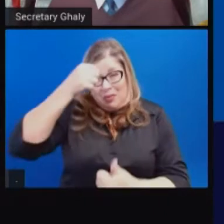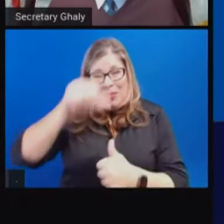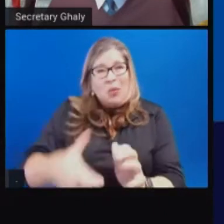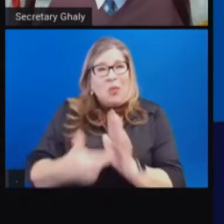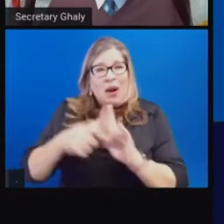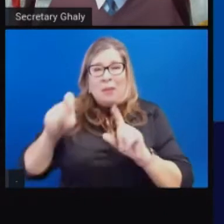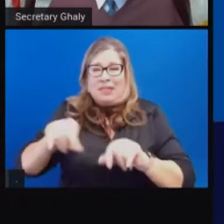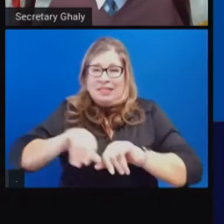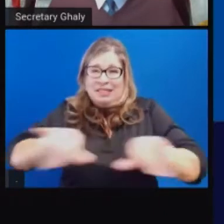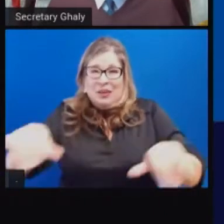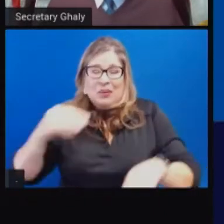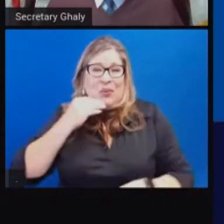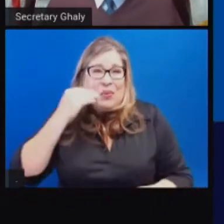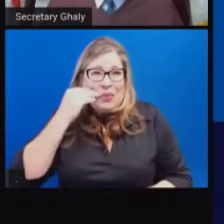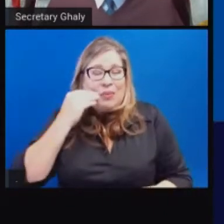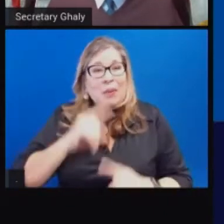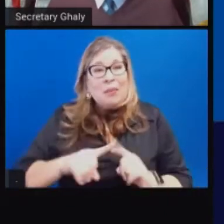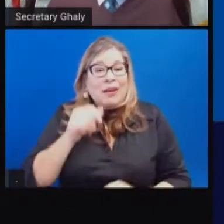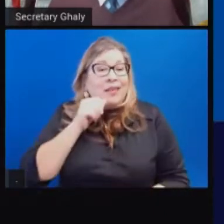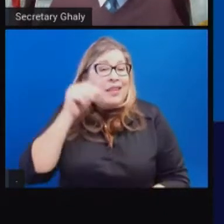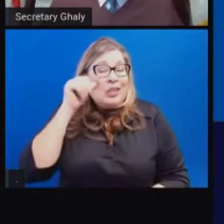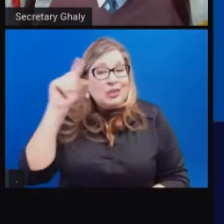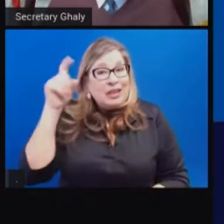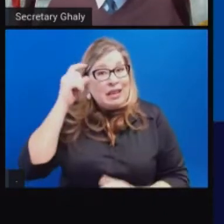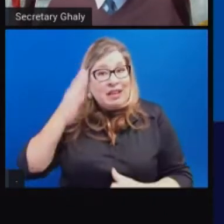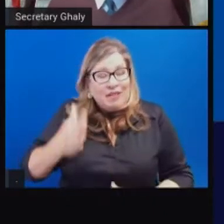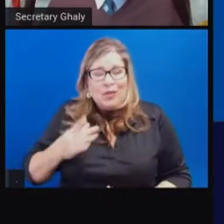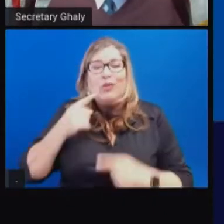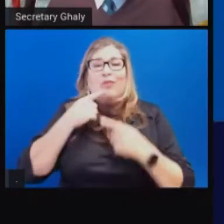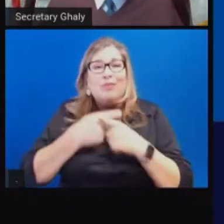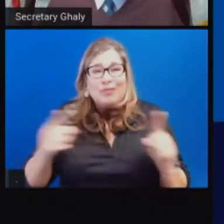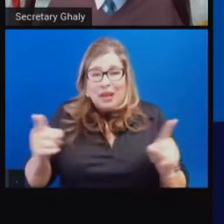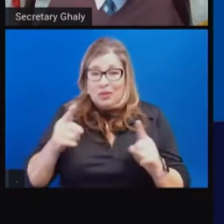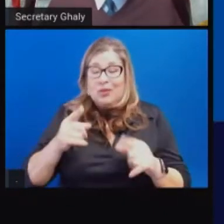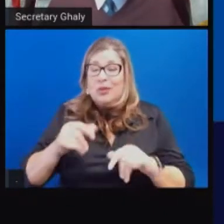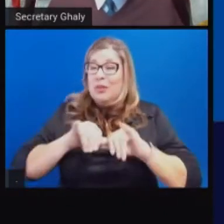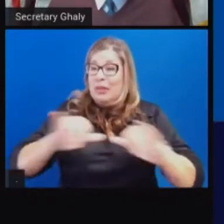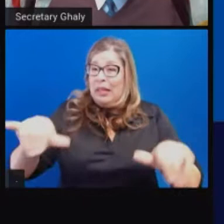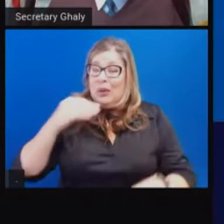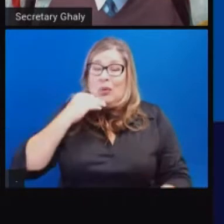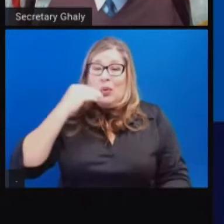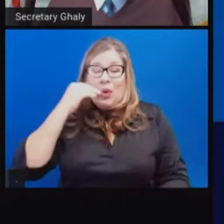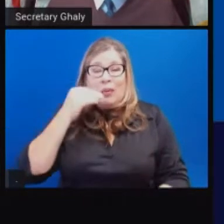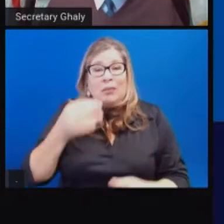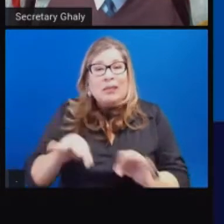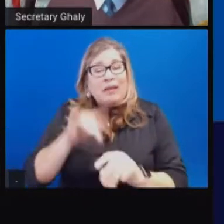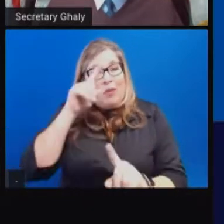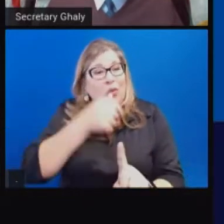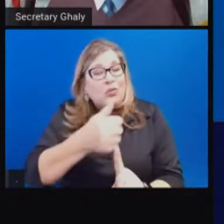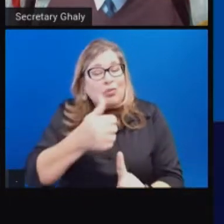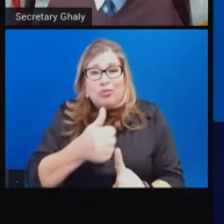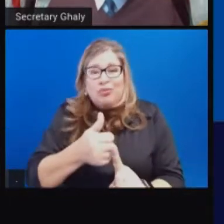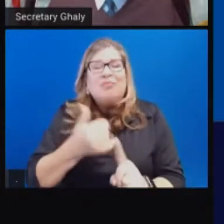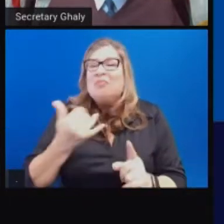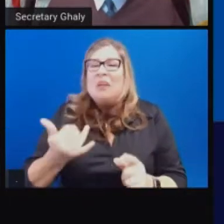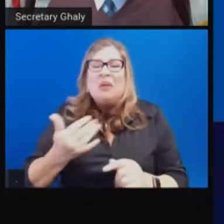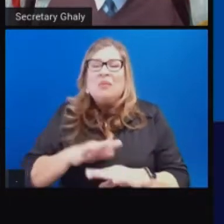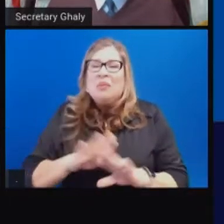remaining regions in the state, had this order lifted. And I wanted to spend a moment to certainly